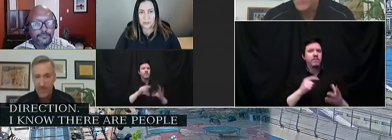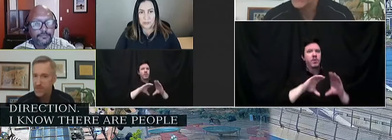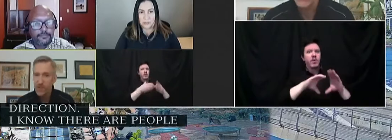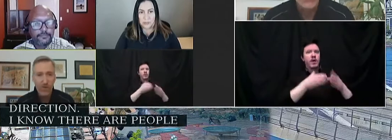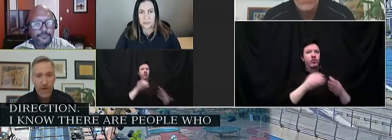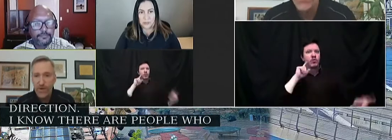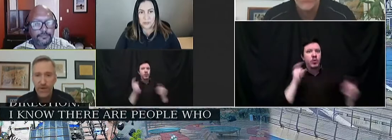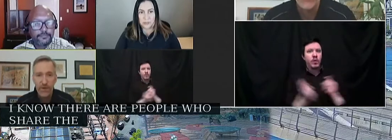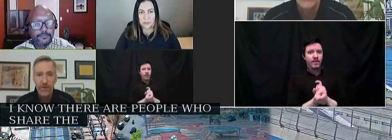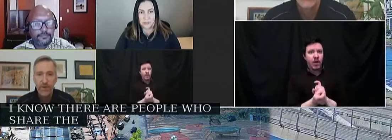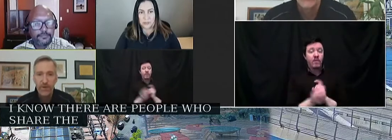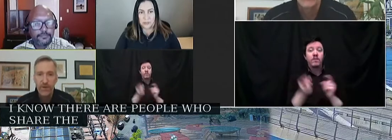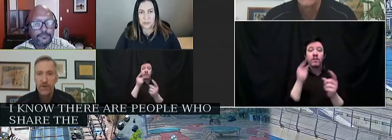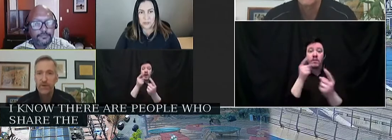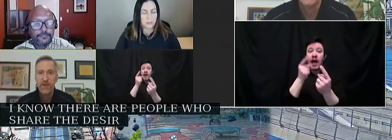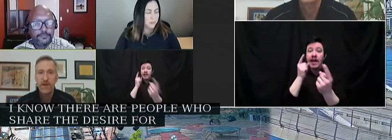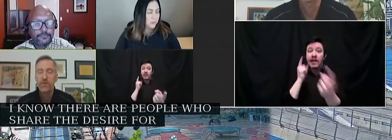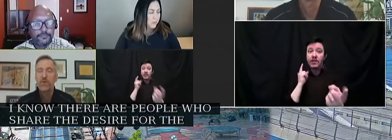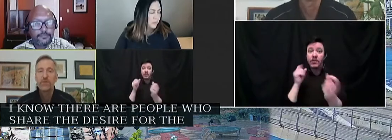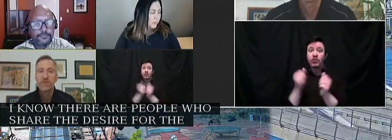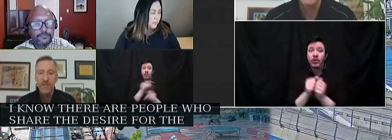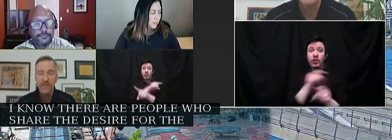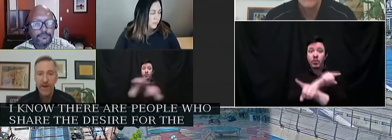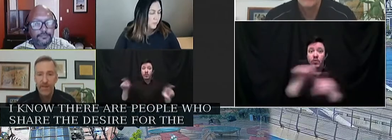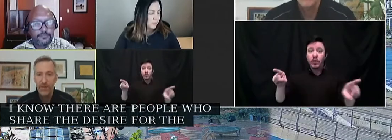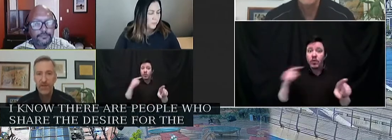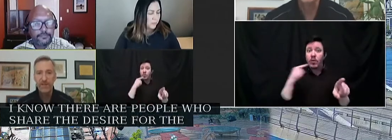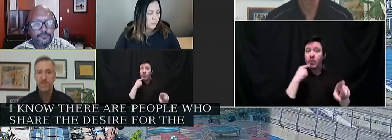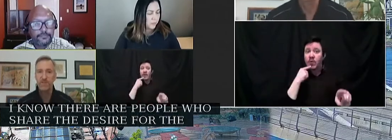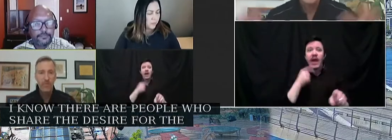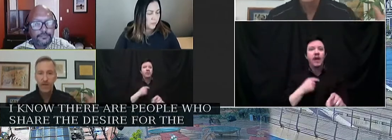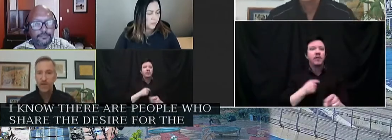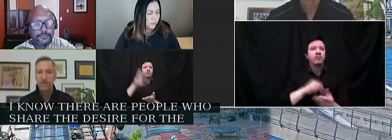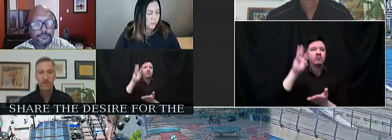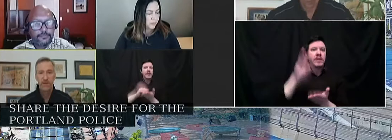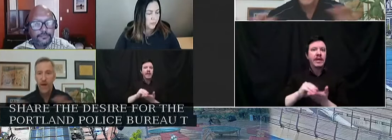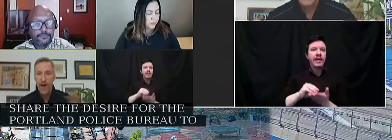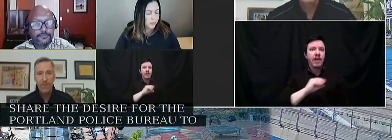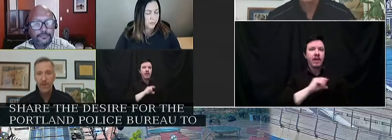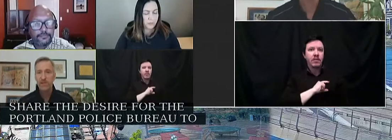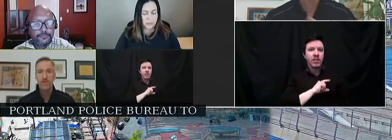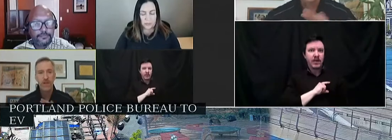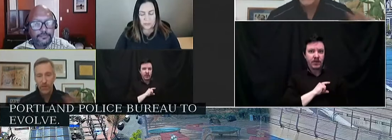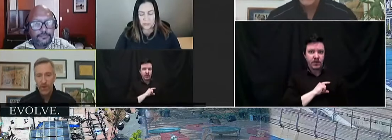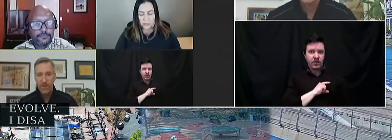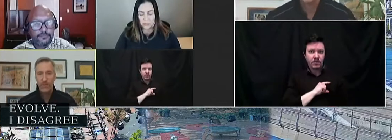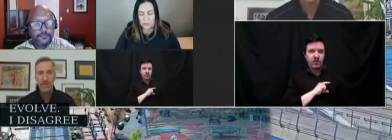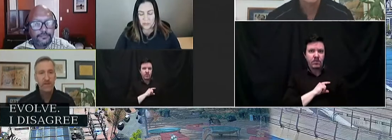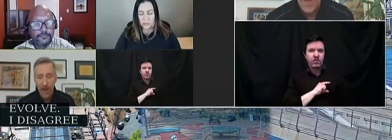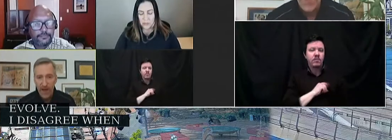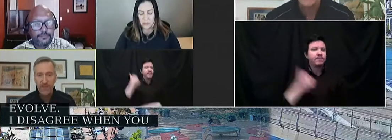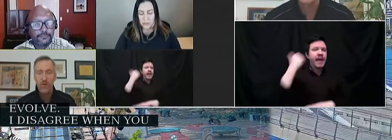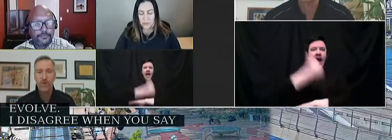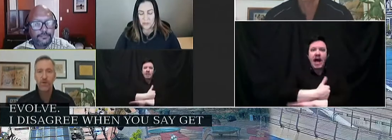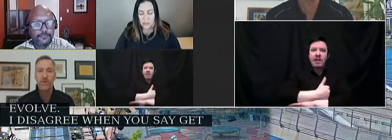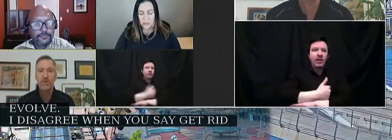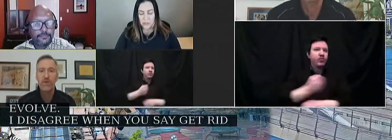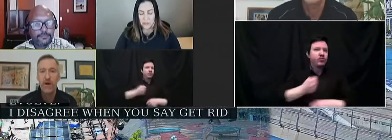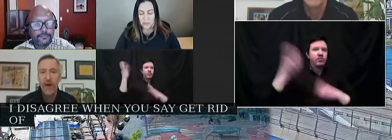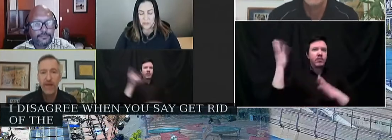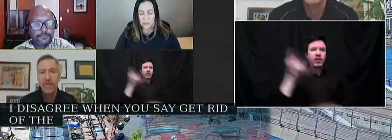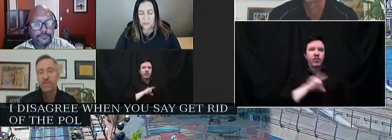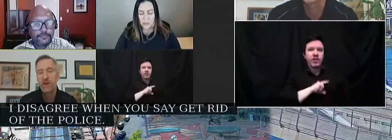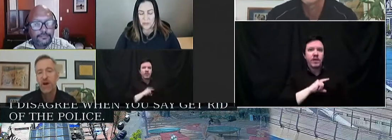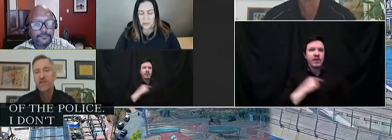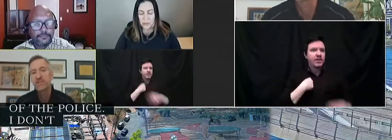I disagree with you who say that we should defund the police. If you mean abolition, get rid of the police, I don't agree